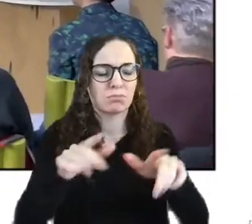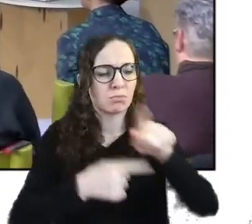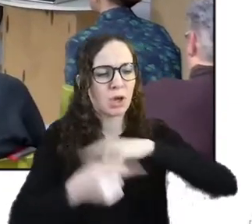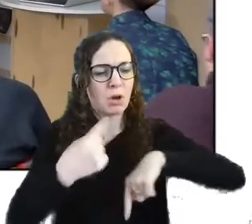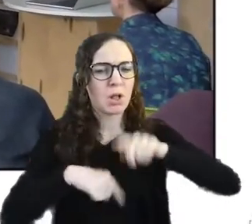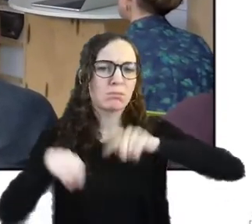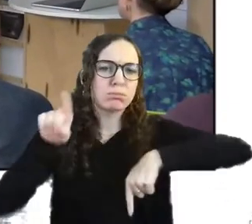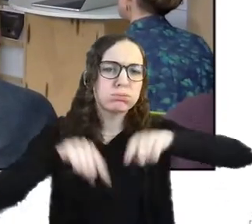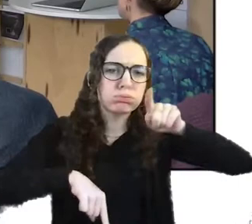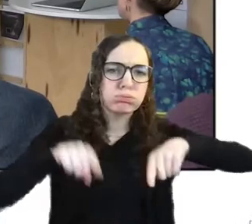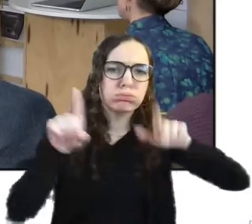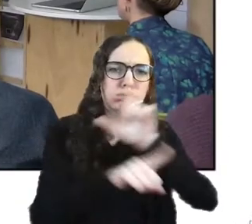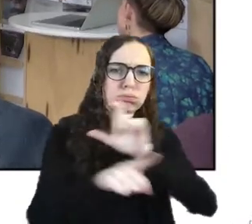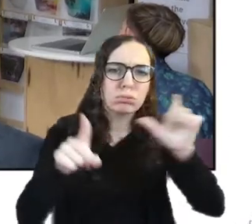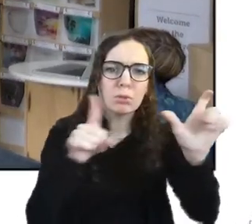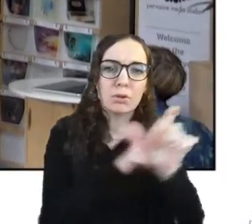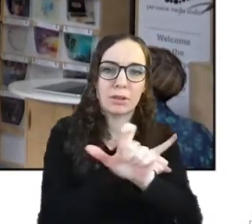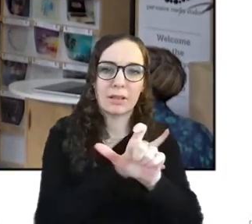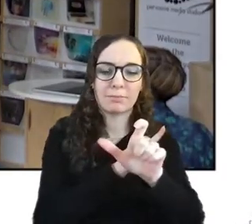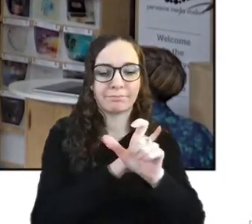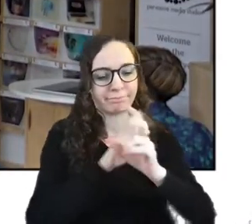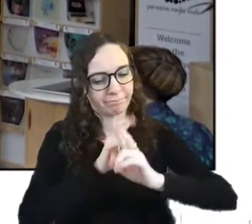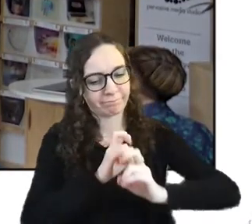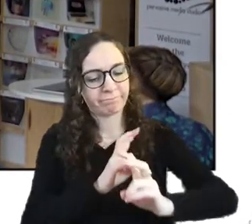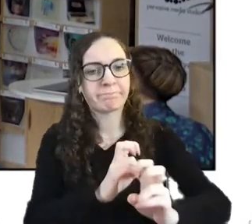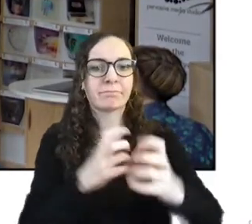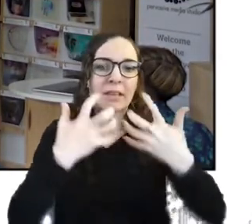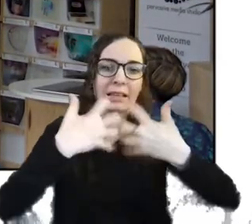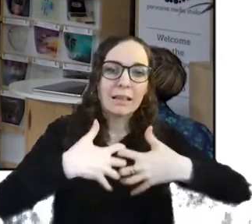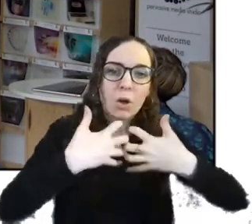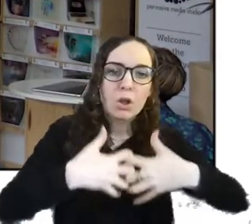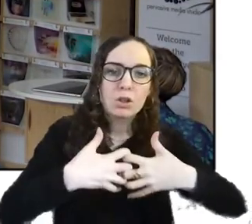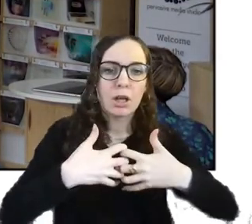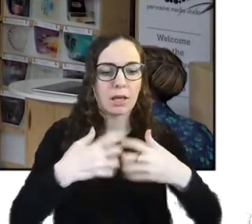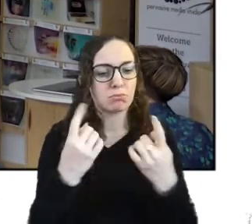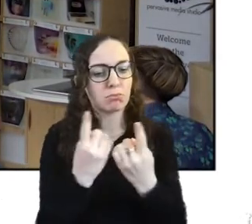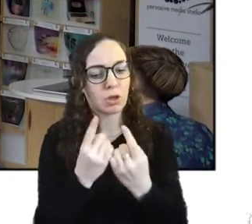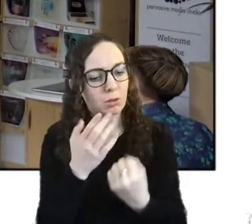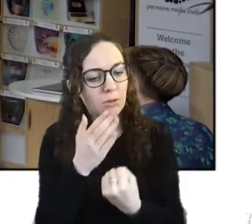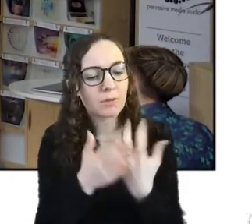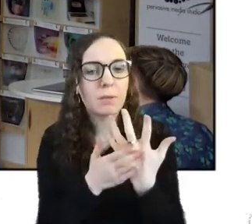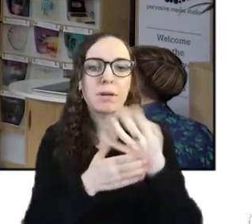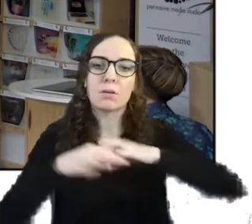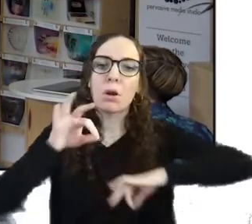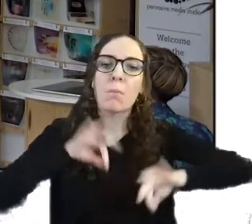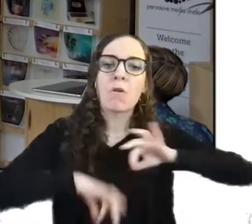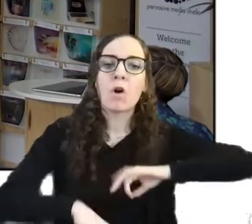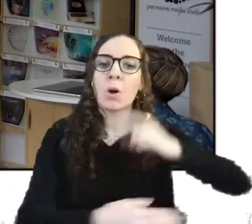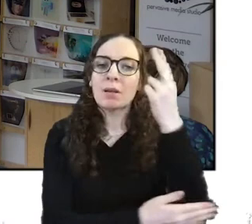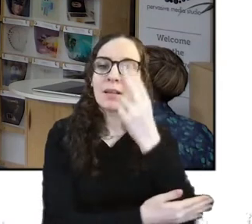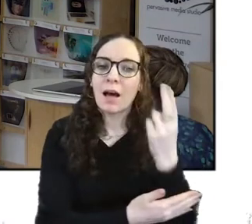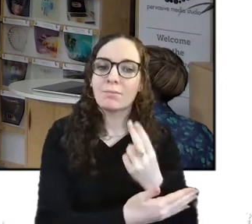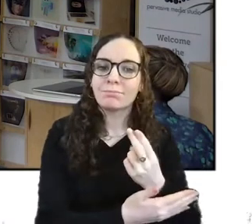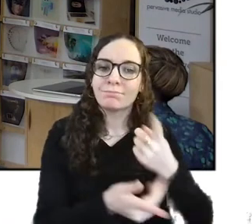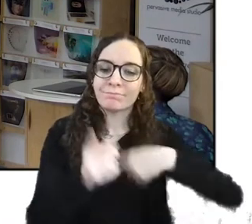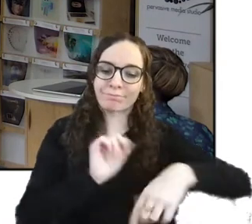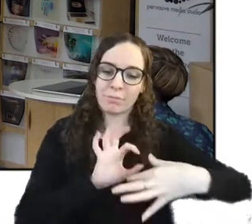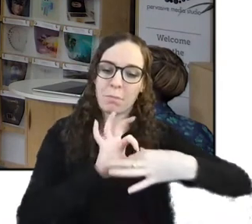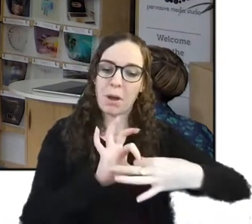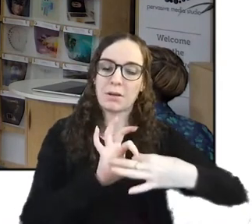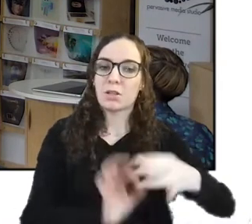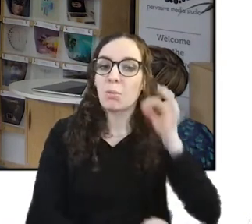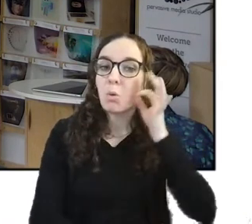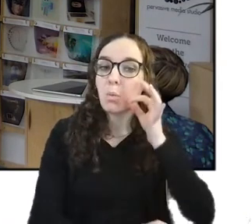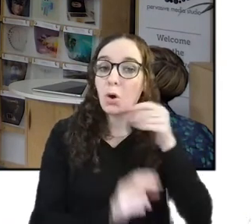creativity and technology, everything from comedy to coding and product development to performance art. We're a partnership between Watershed, where we are right now,